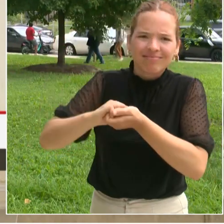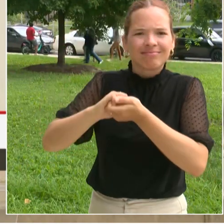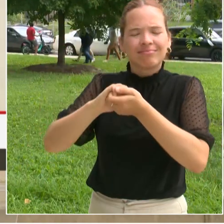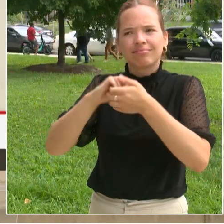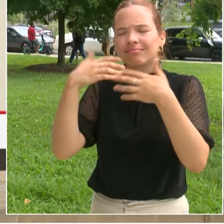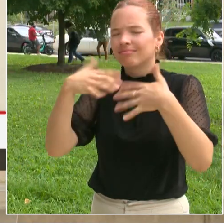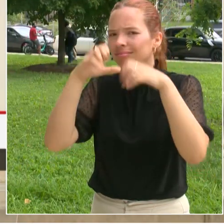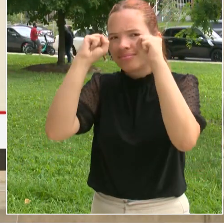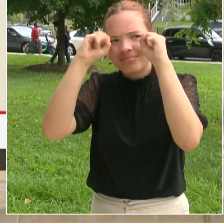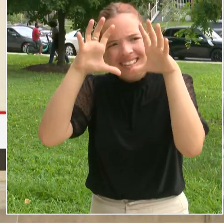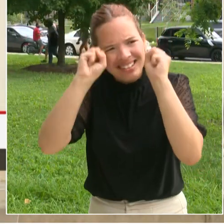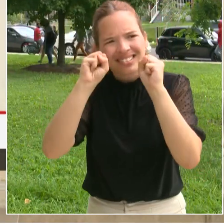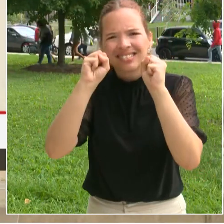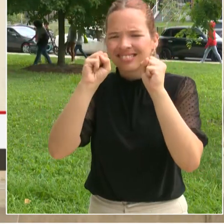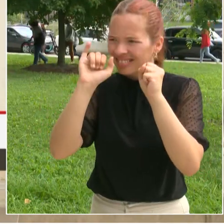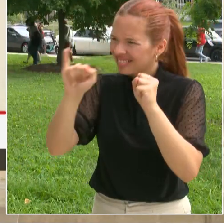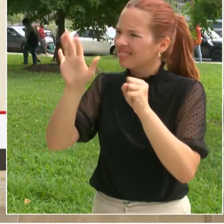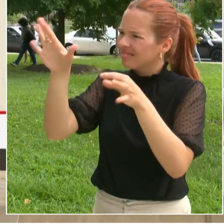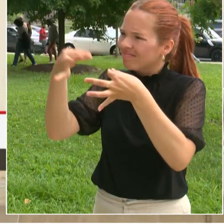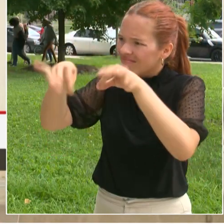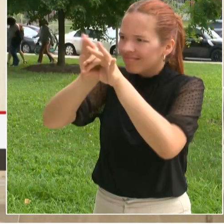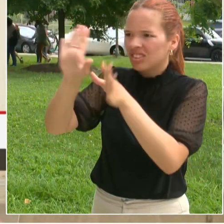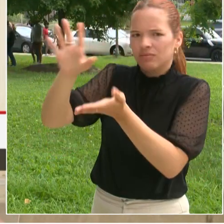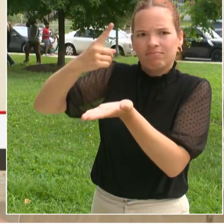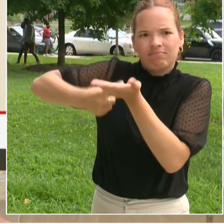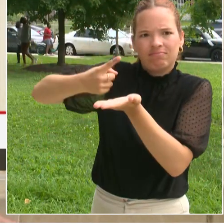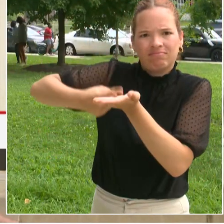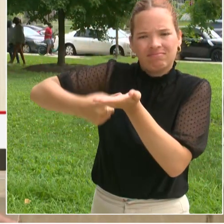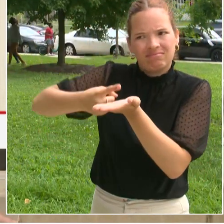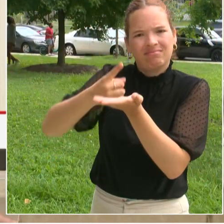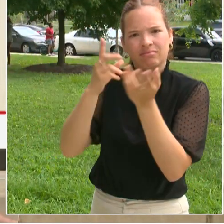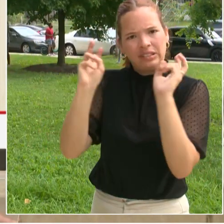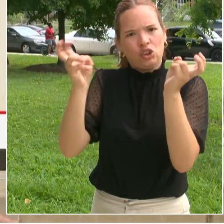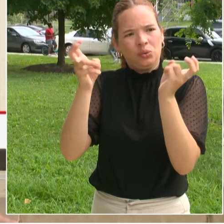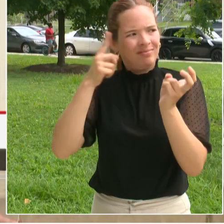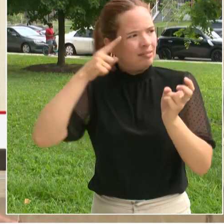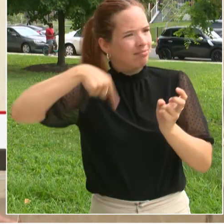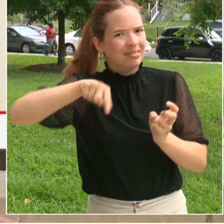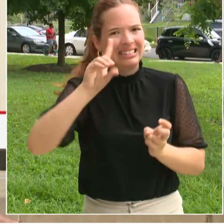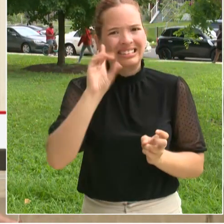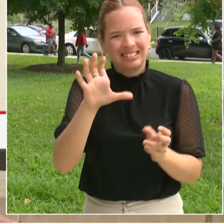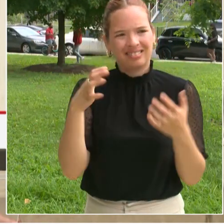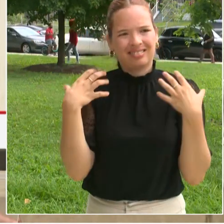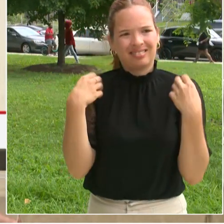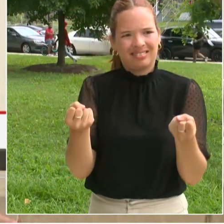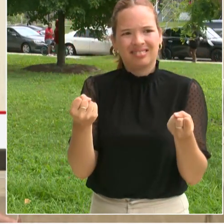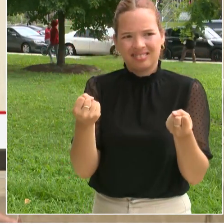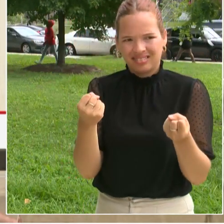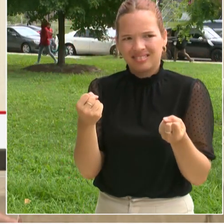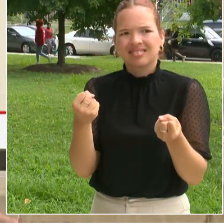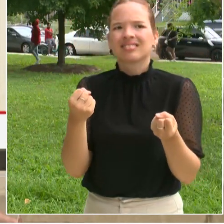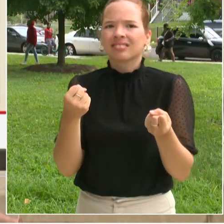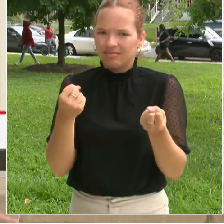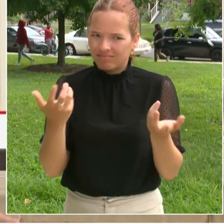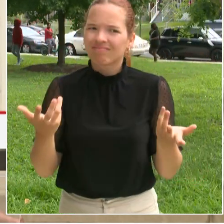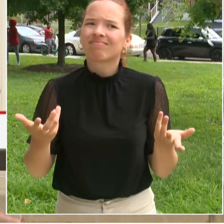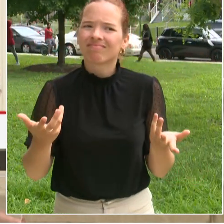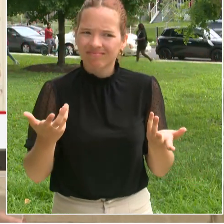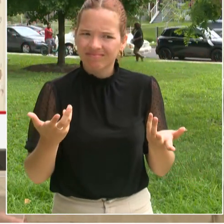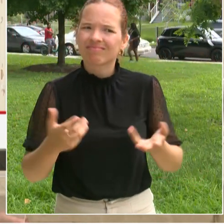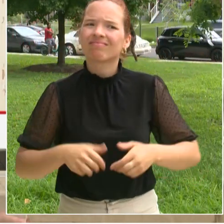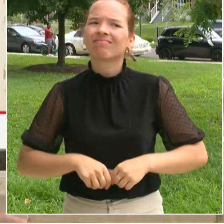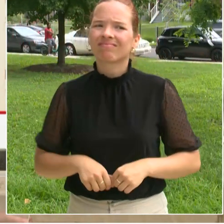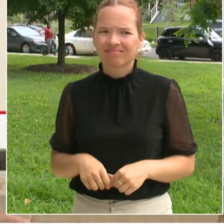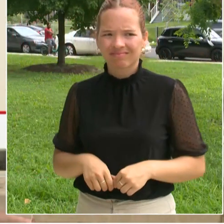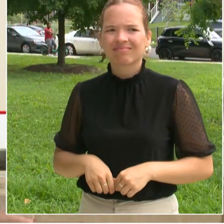about the wellness of our young people in the opening of school. We've seen the great thing that we can accomplish when we work together. I think